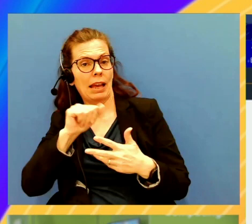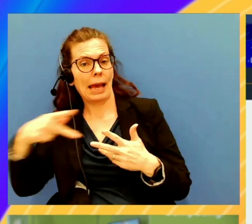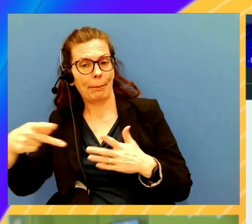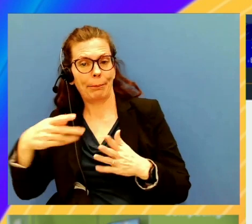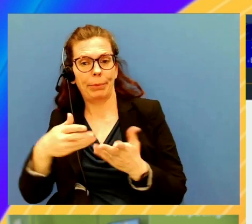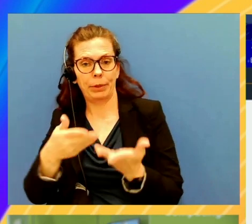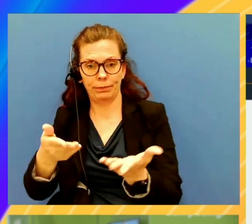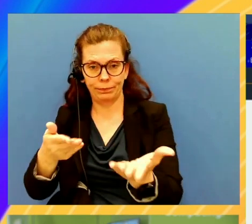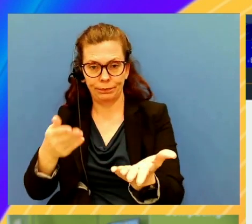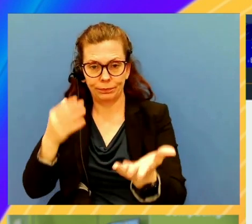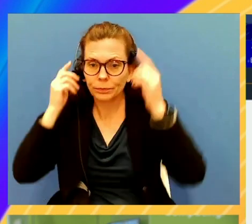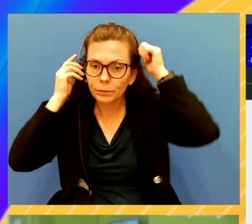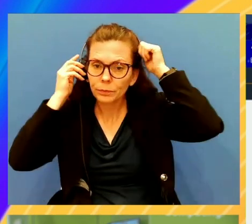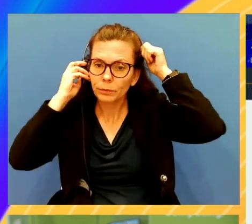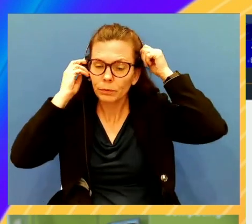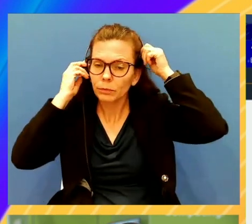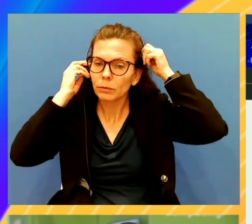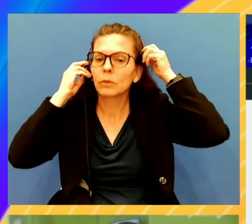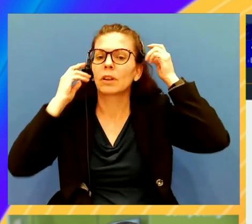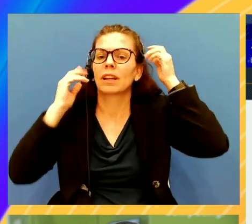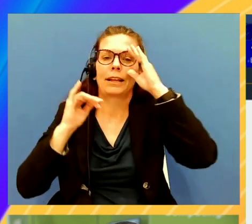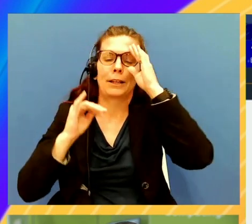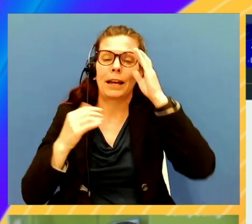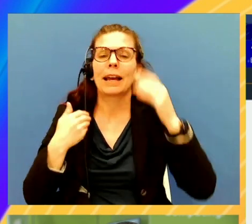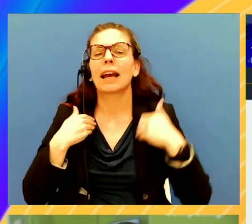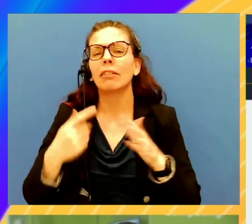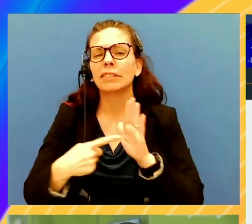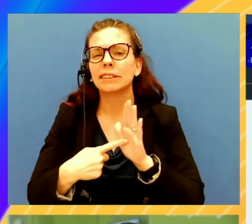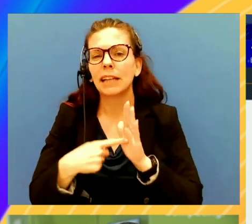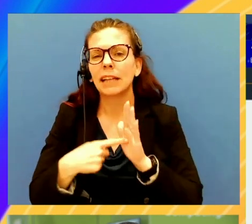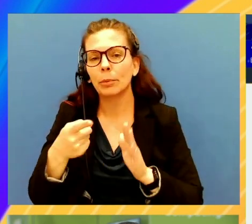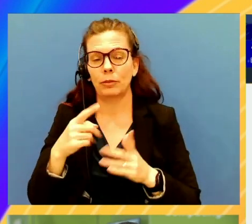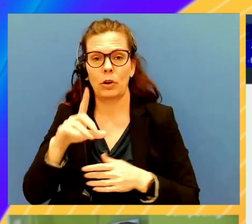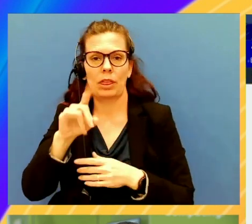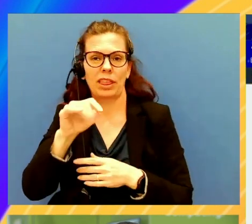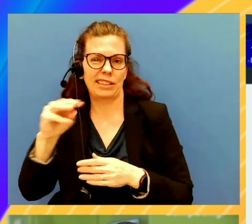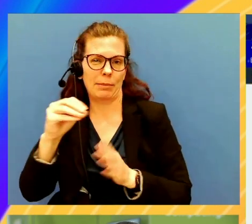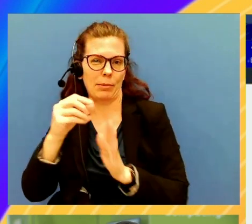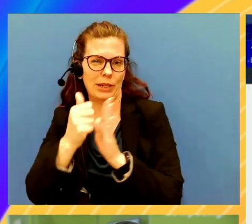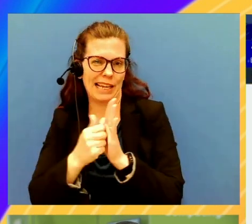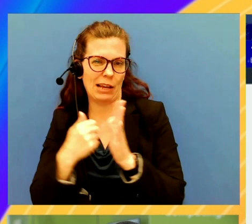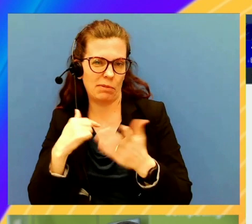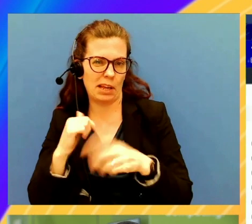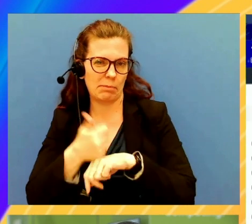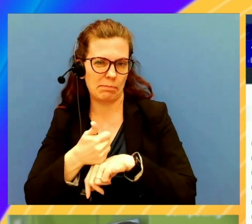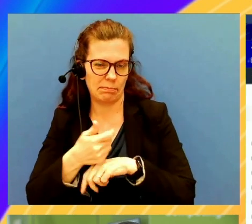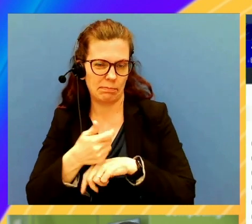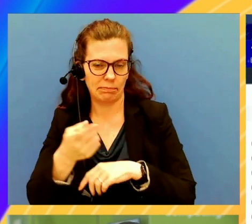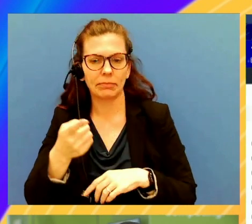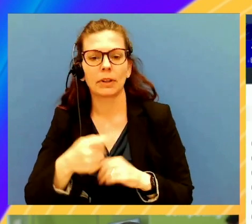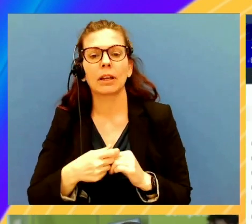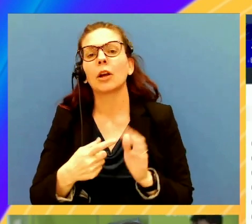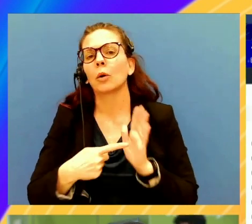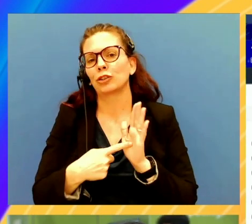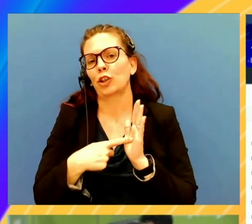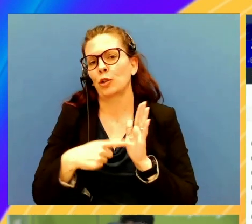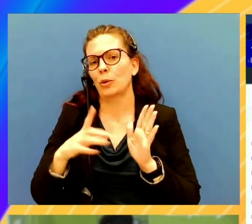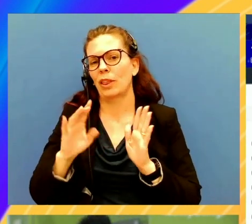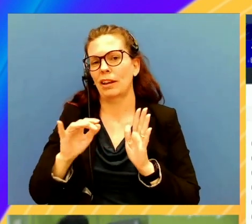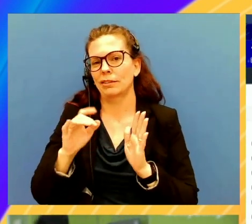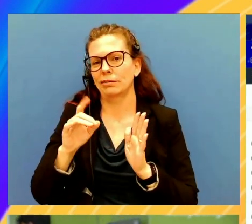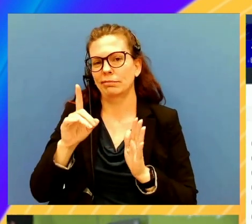there. So I have a sample account out here, a demo account that I've created to show you the demo.